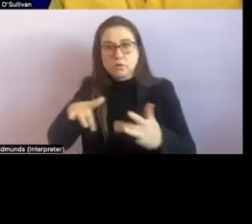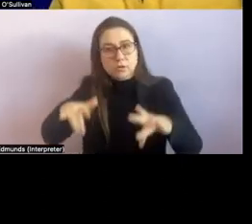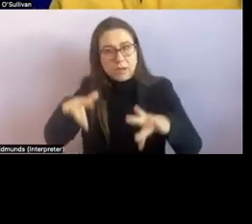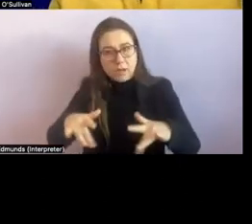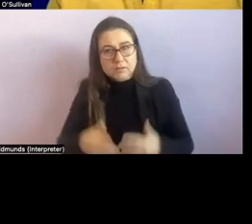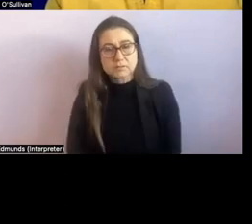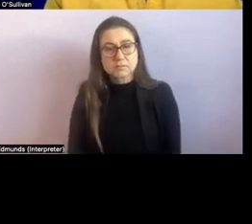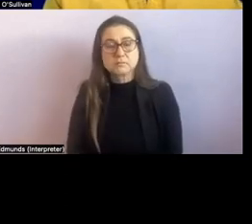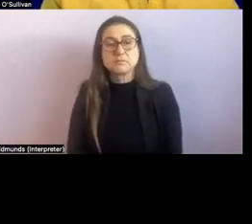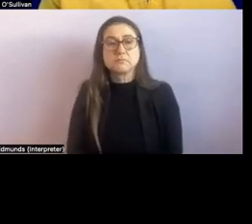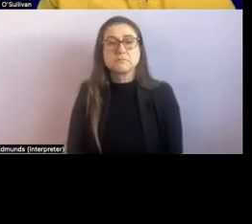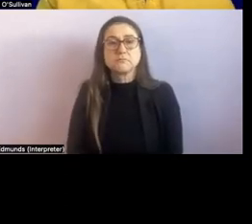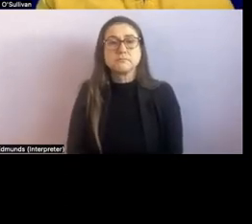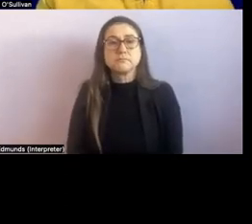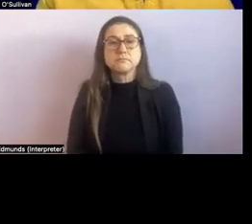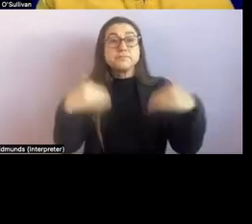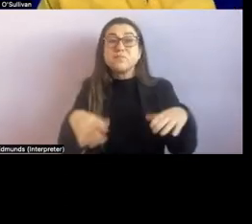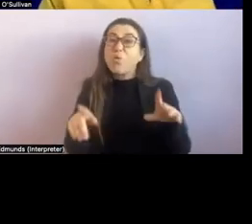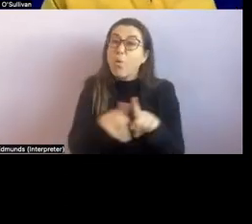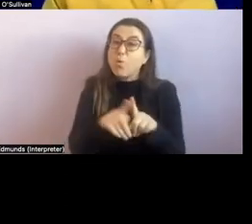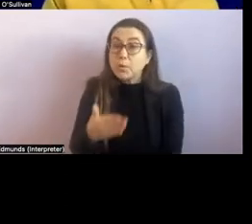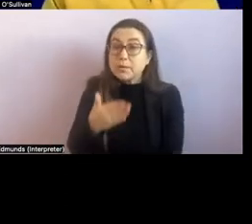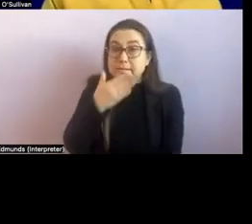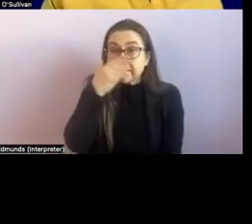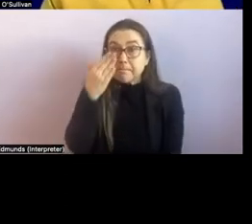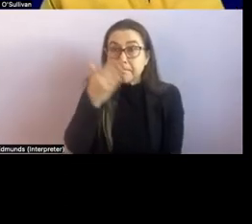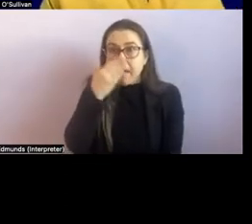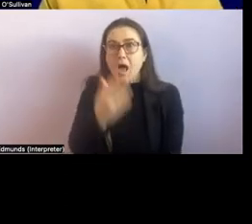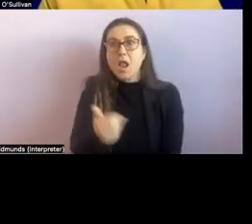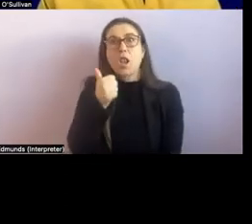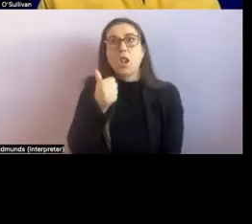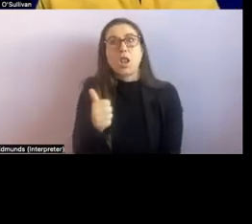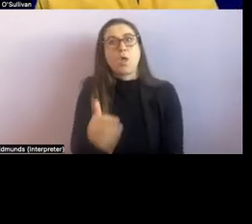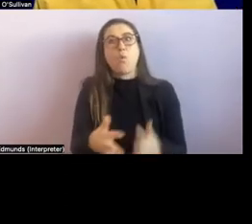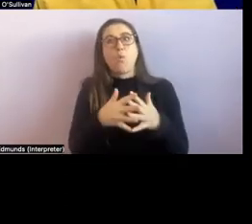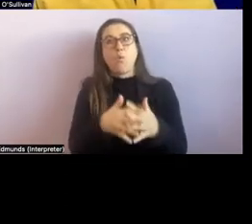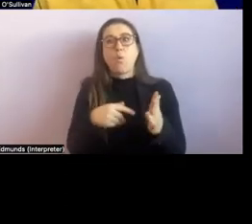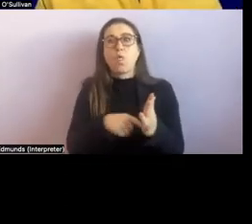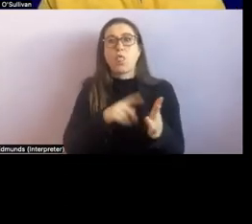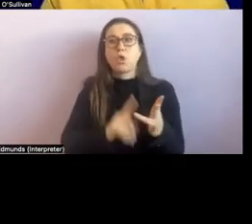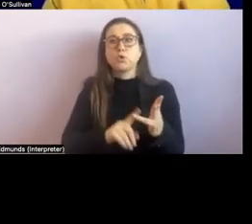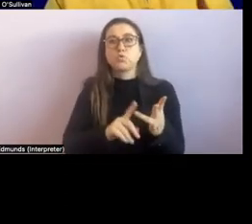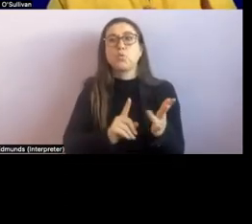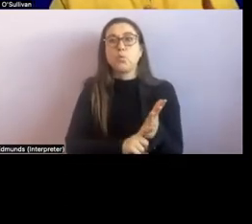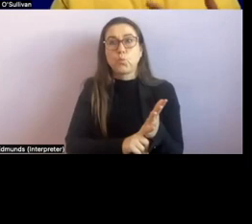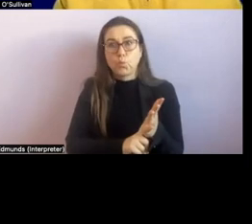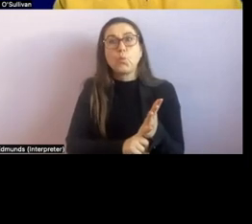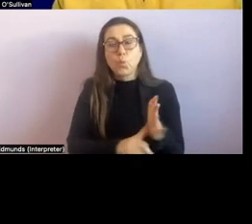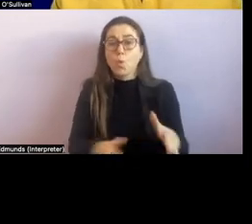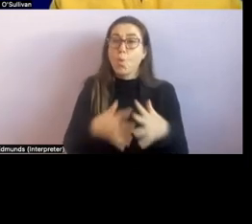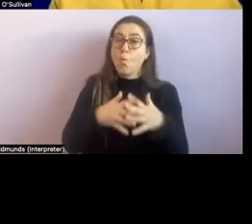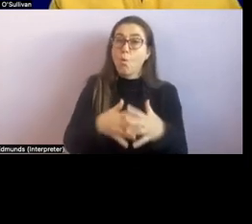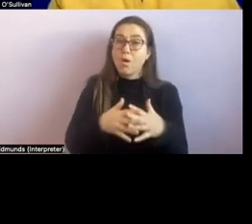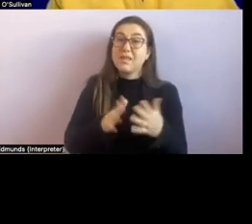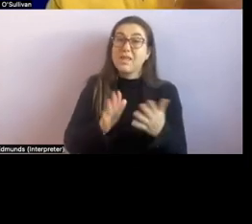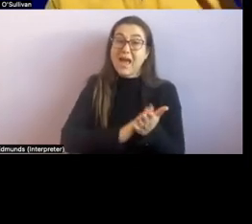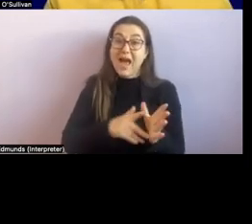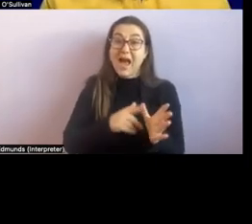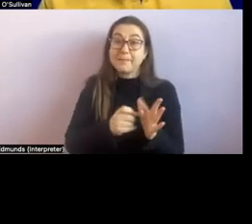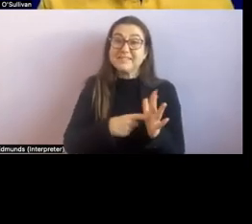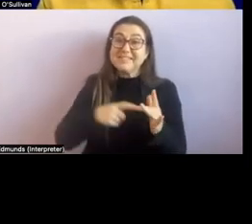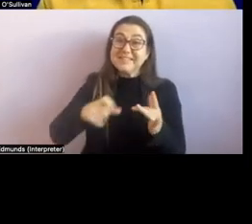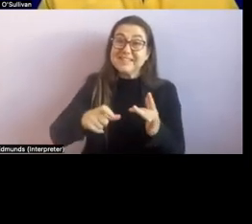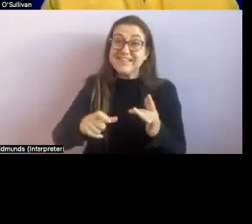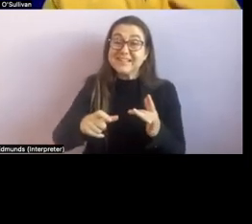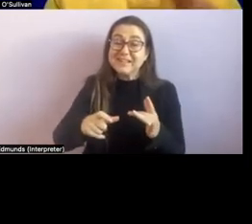uh smells are a really good way to understand your environment um i was working with a young person and the haptic cue that we had to smell